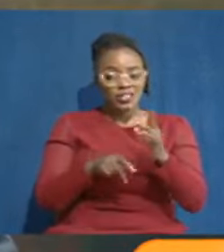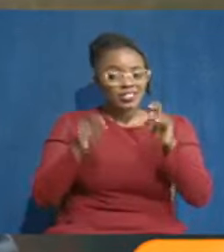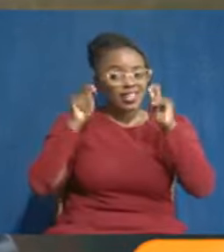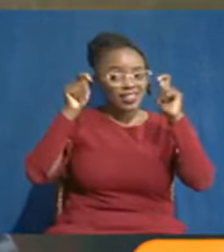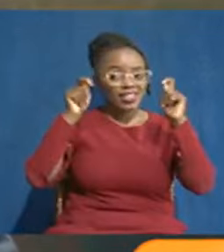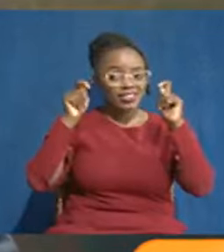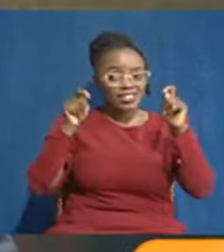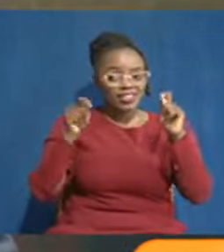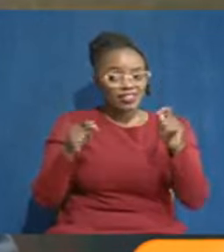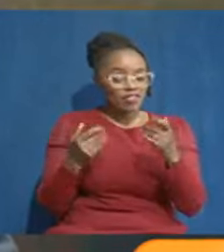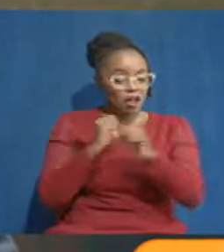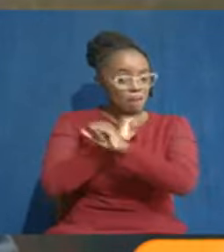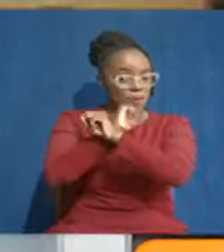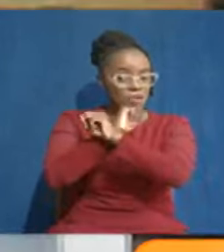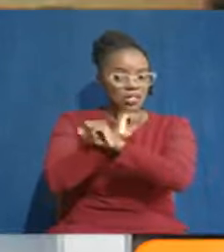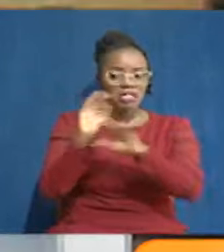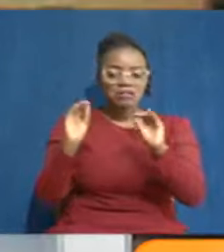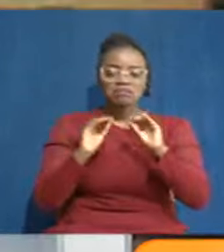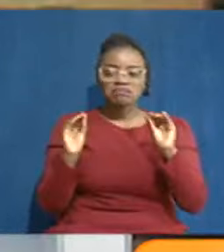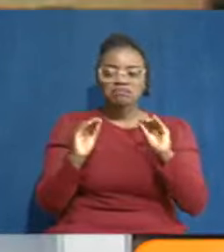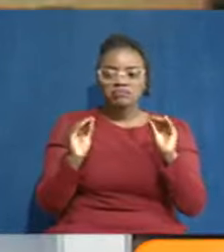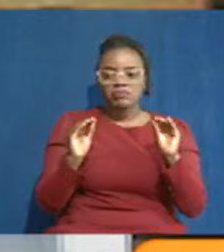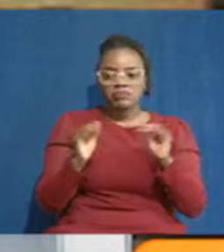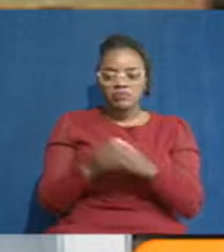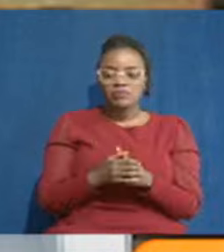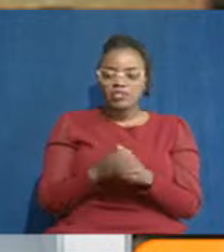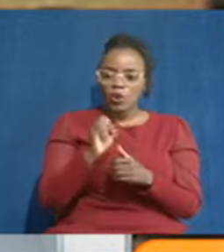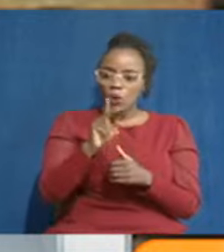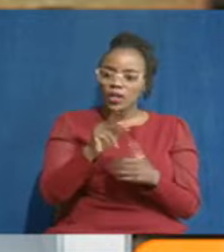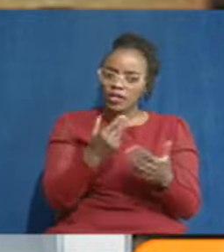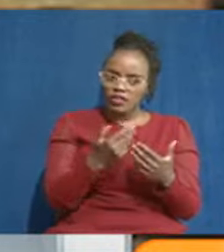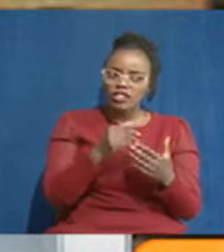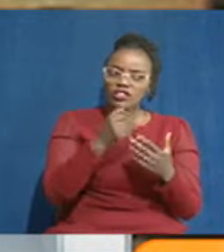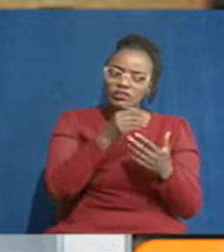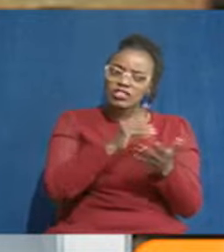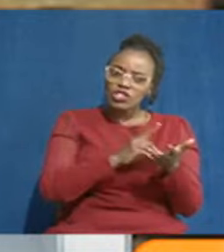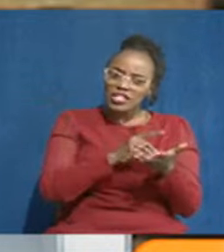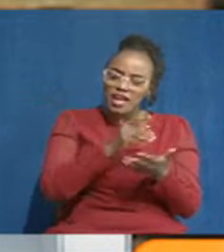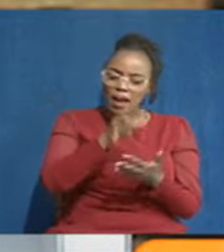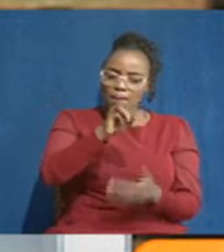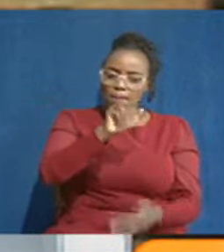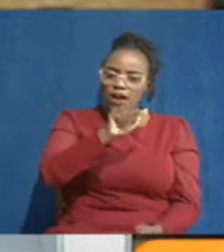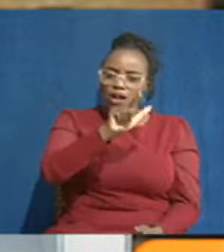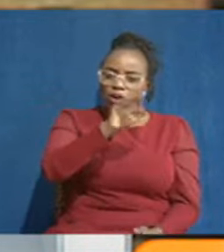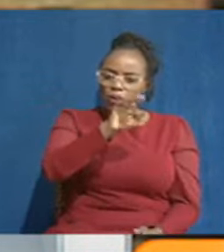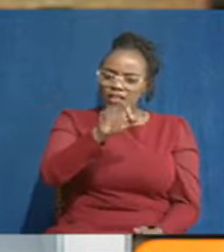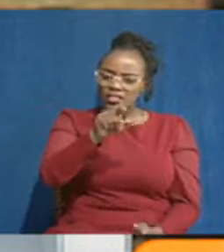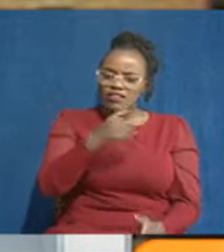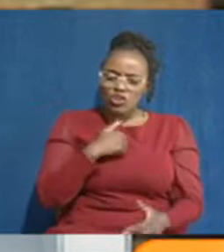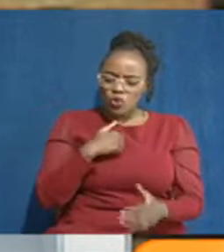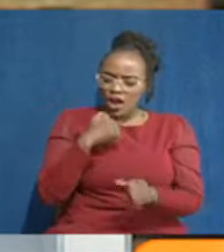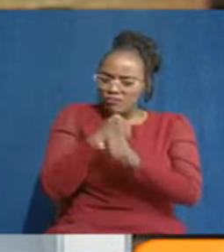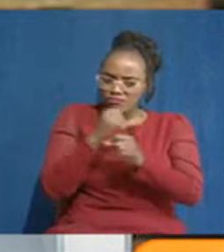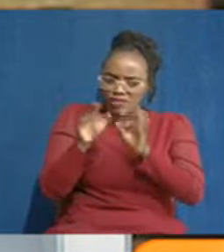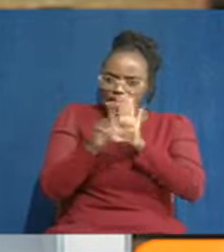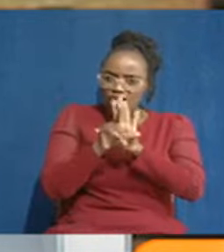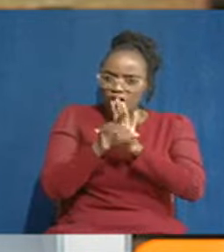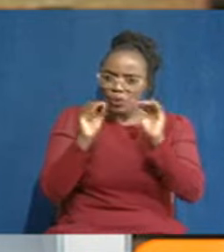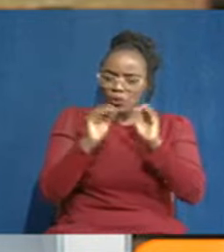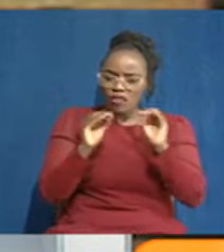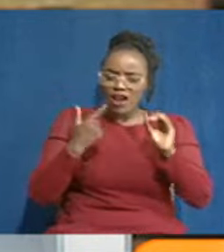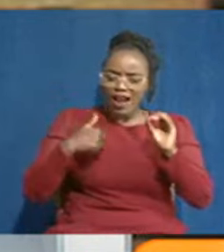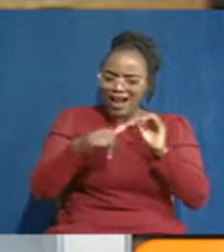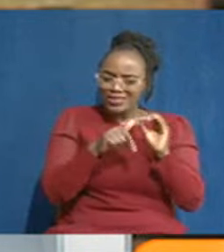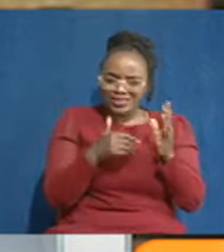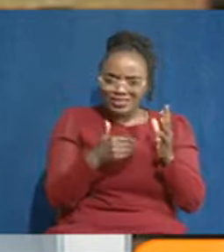is not protected. All right. Dr. Maloba, are you in an illegal strike? Yes, we